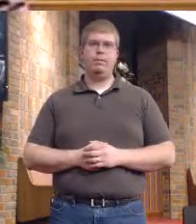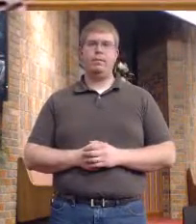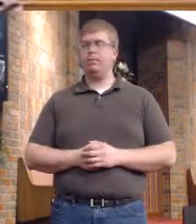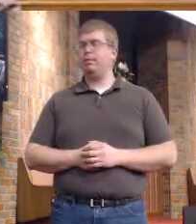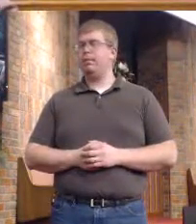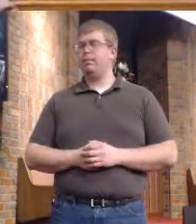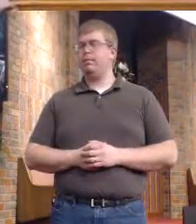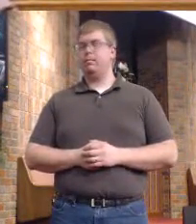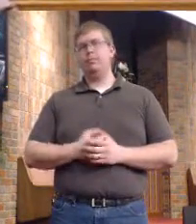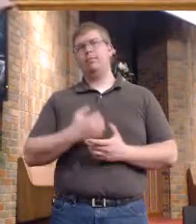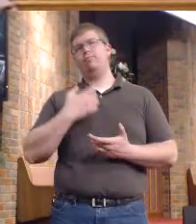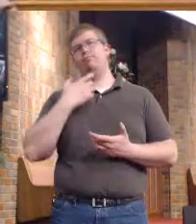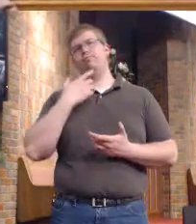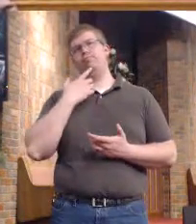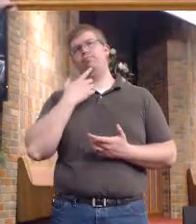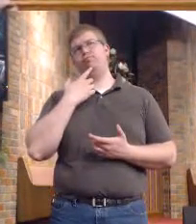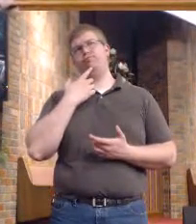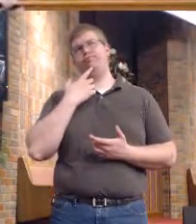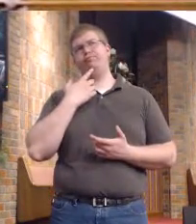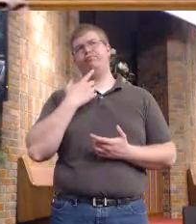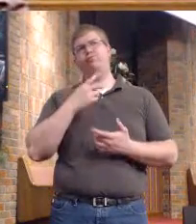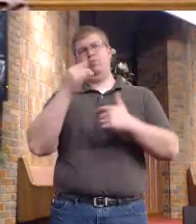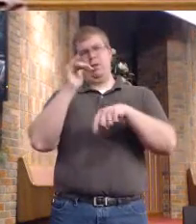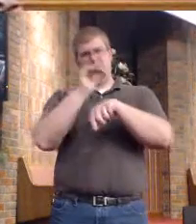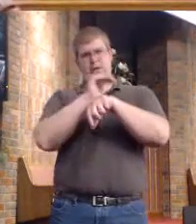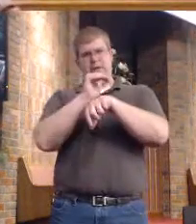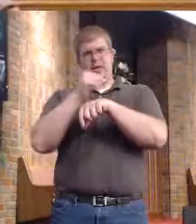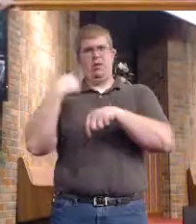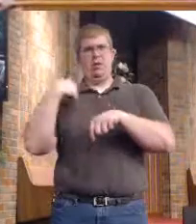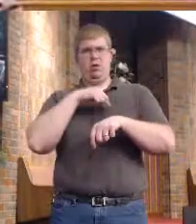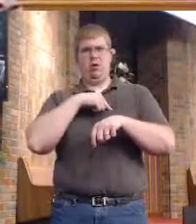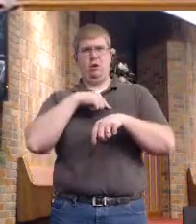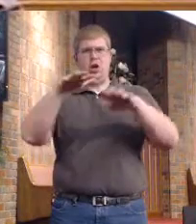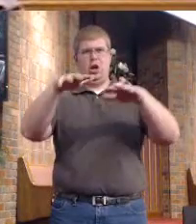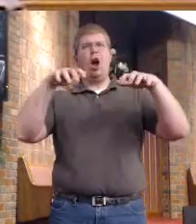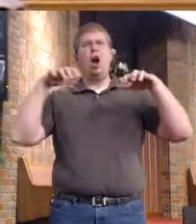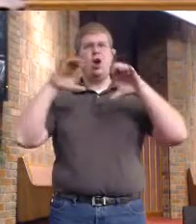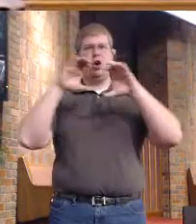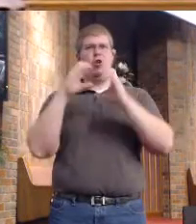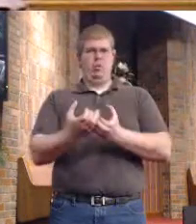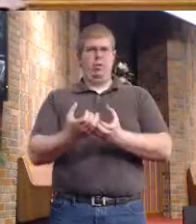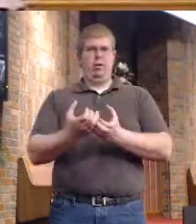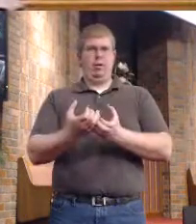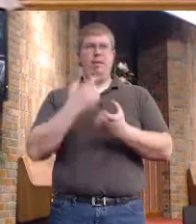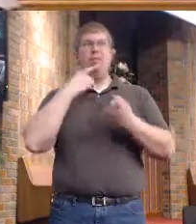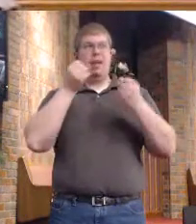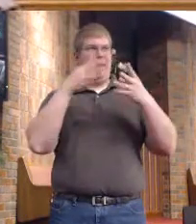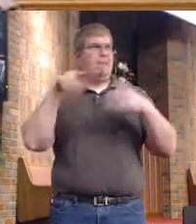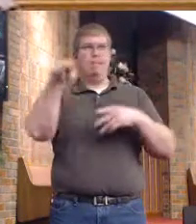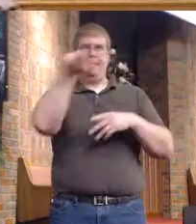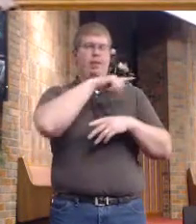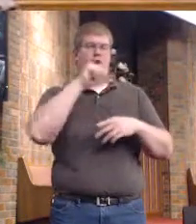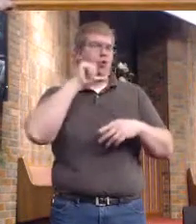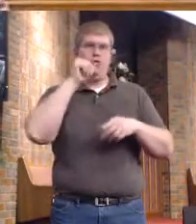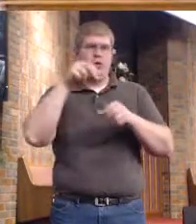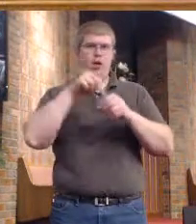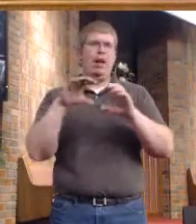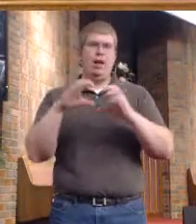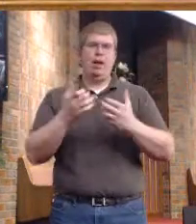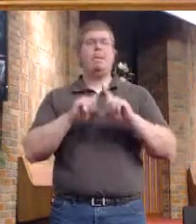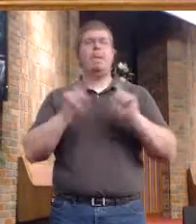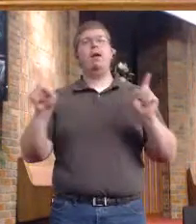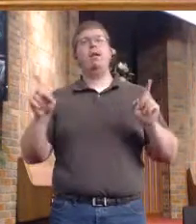If you were present in our auditorium tonight, and many of you in this room now were not, we were